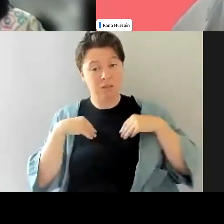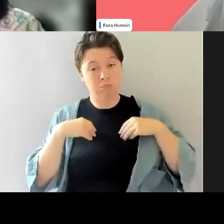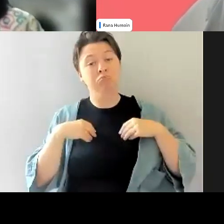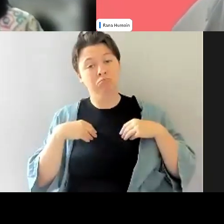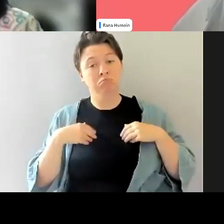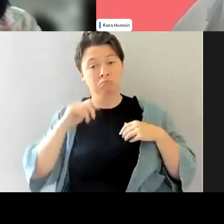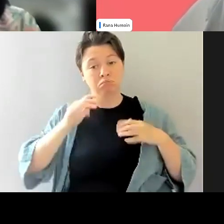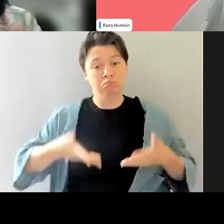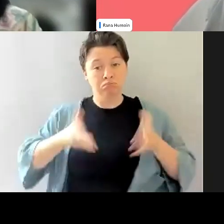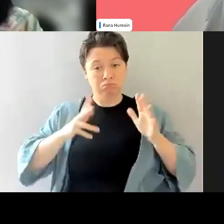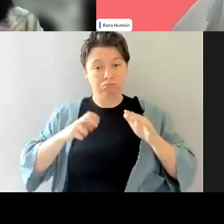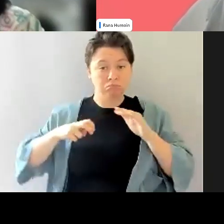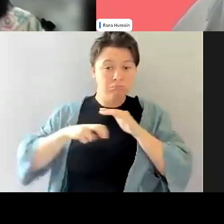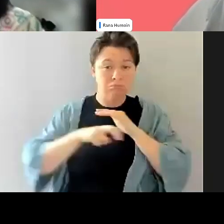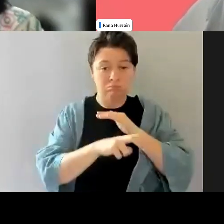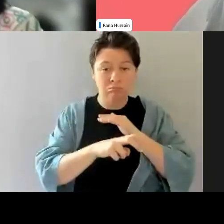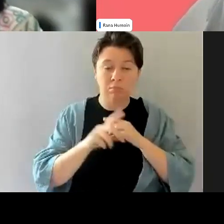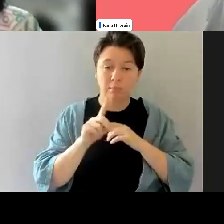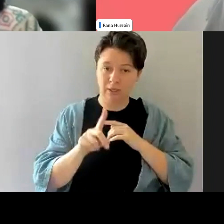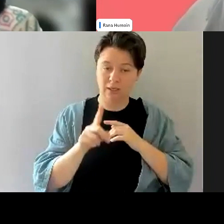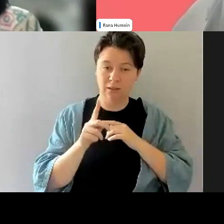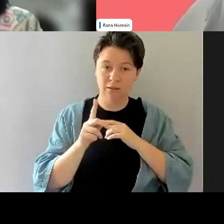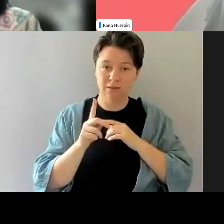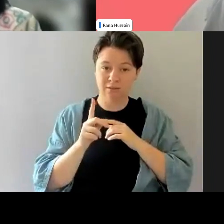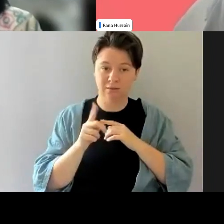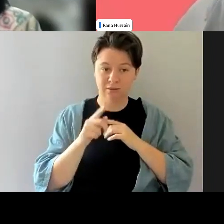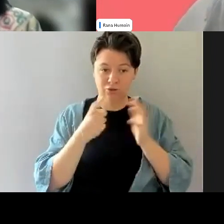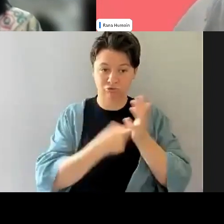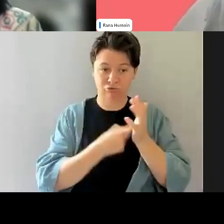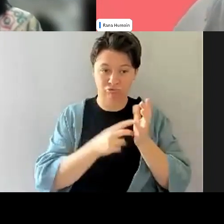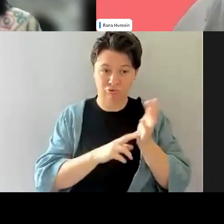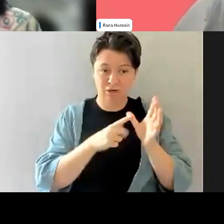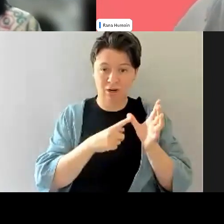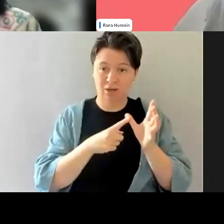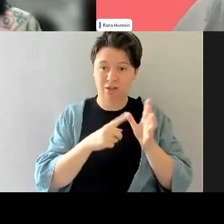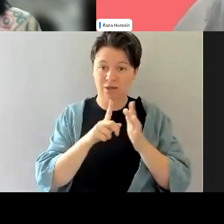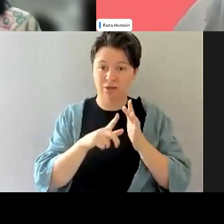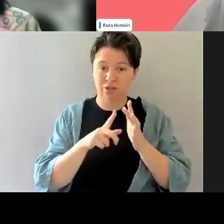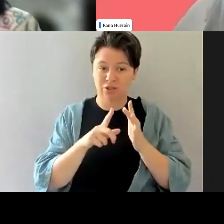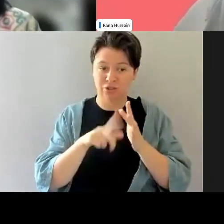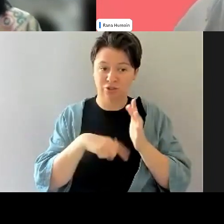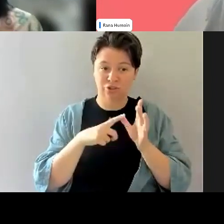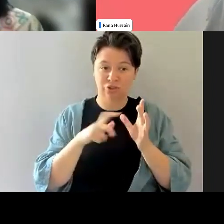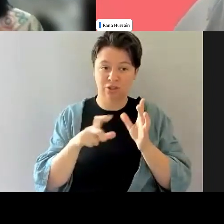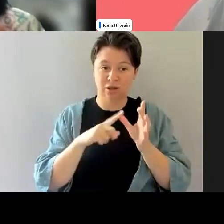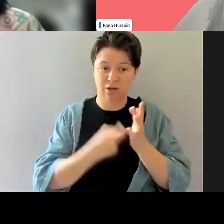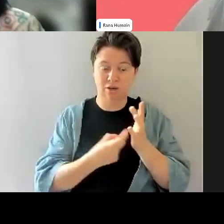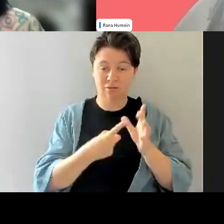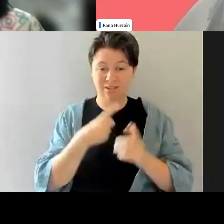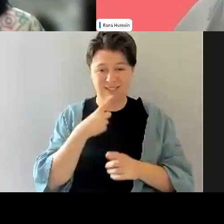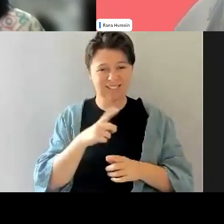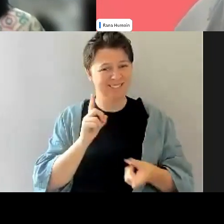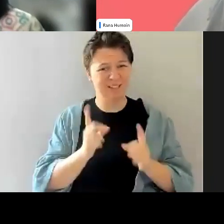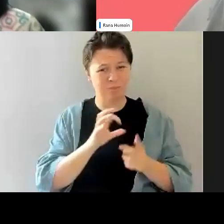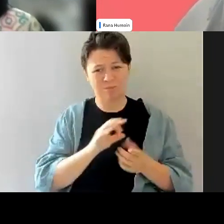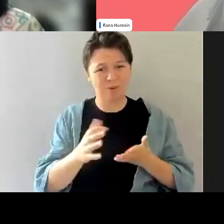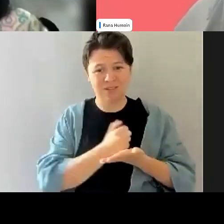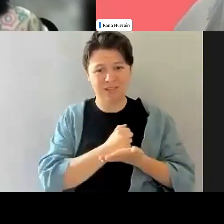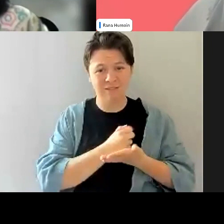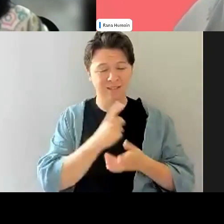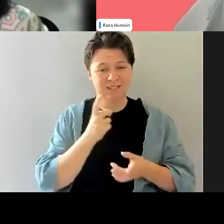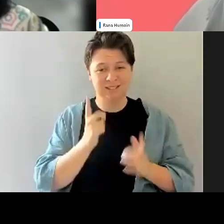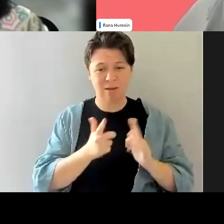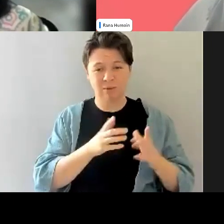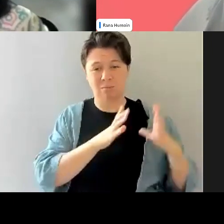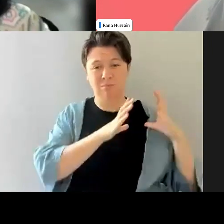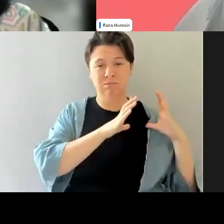understand that a lot of people and, and others have spoken about this, Rana and Jakara, it's not safe all the time to do that. It's not that load is too much. So,